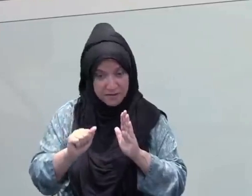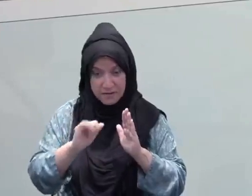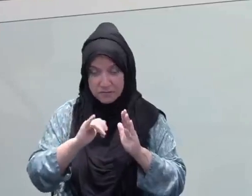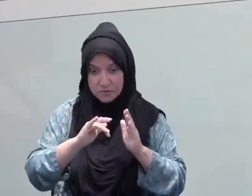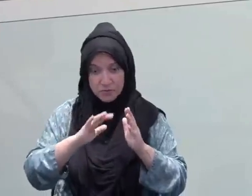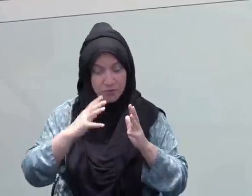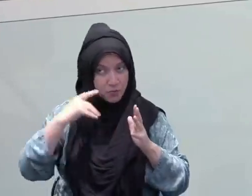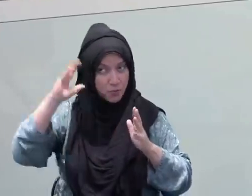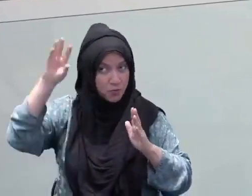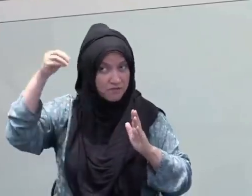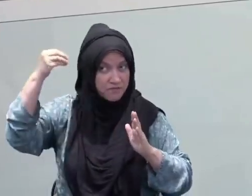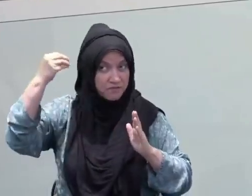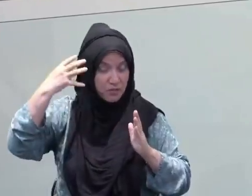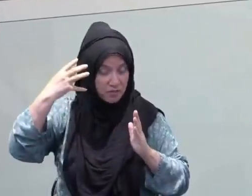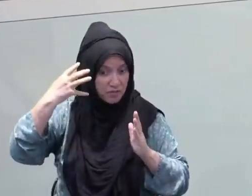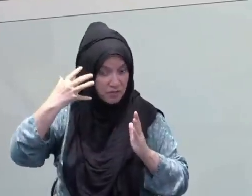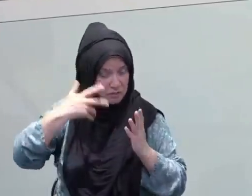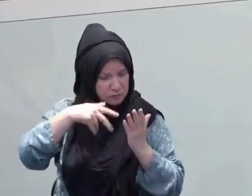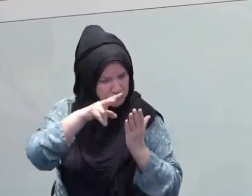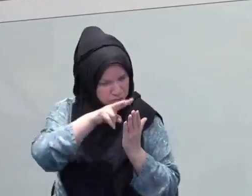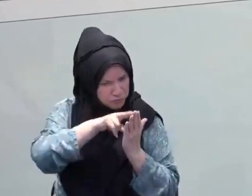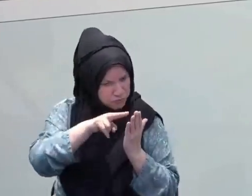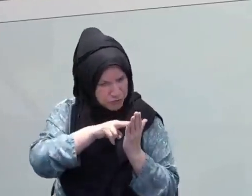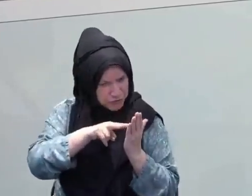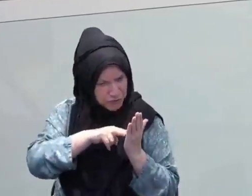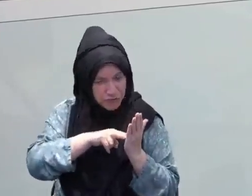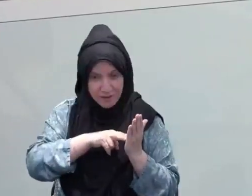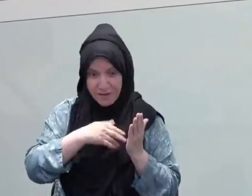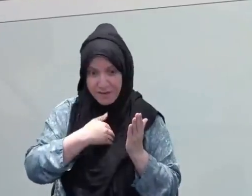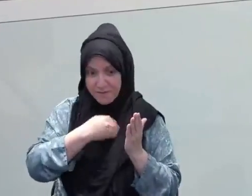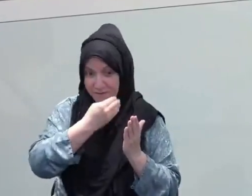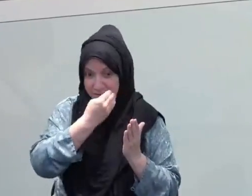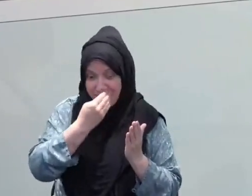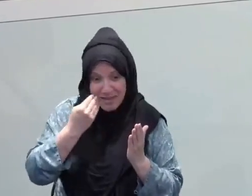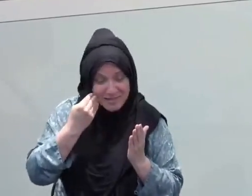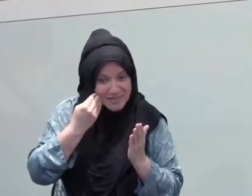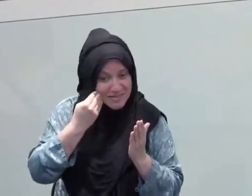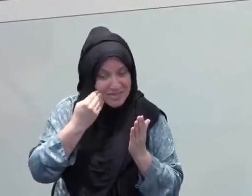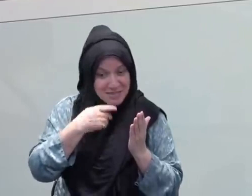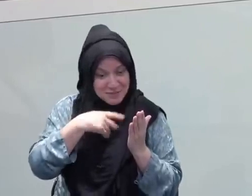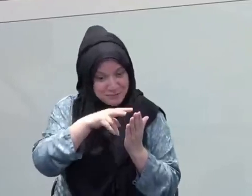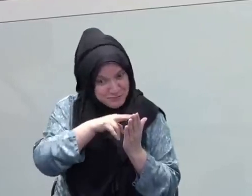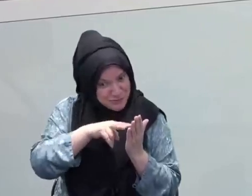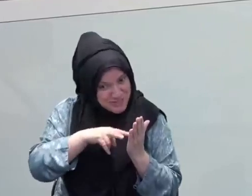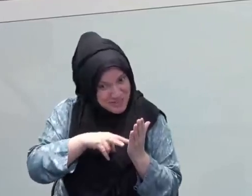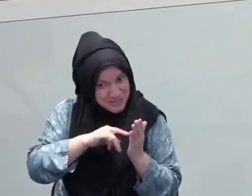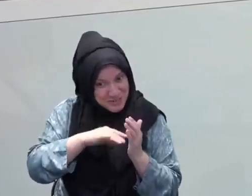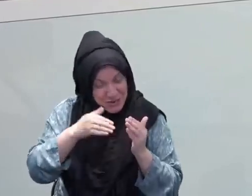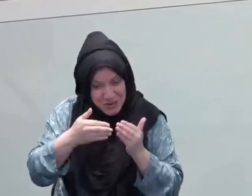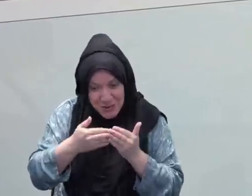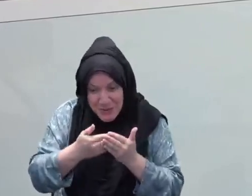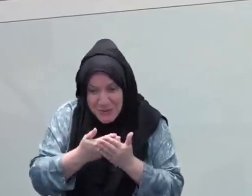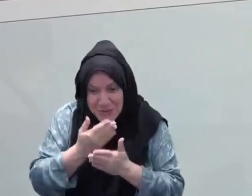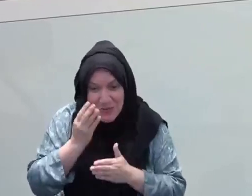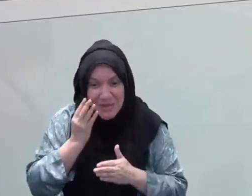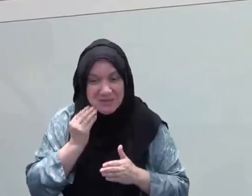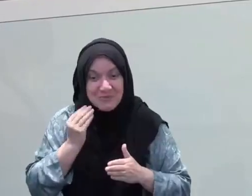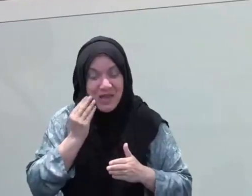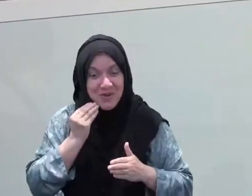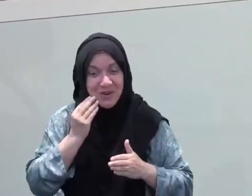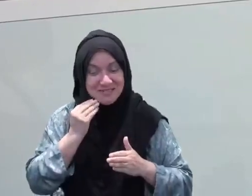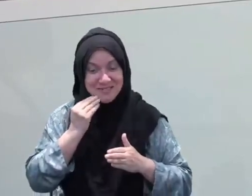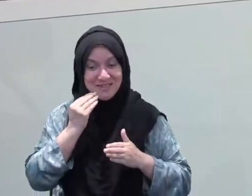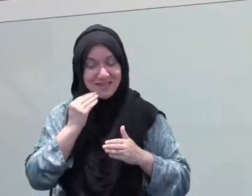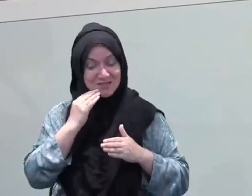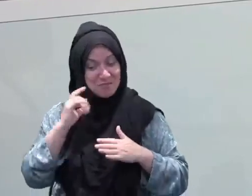it's unlike the ayyam and ma'adudat, the few days of fasting that they used to have before. What a new experience. Shahr al-Ramadhan? Wait, we